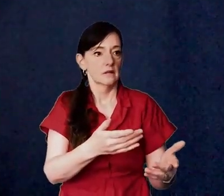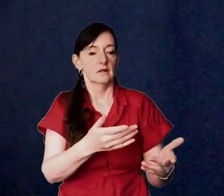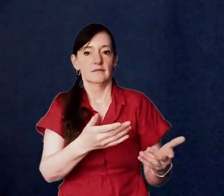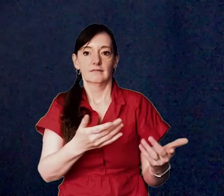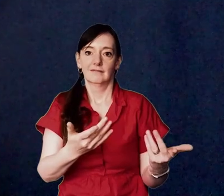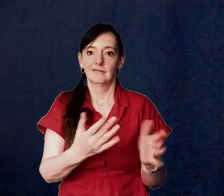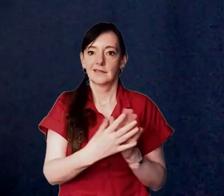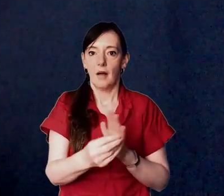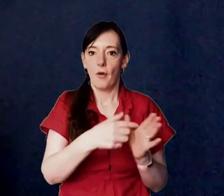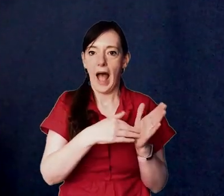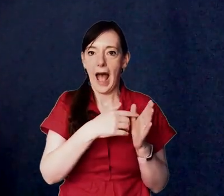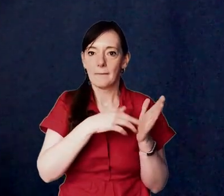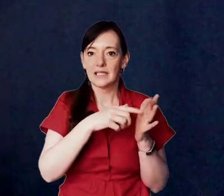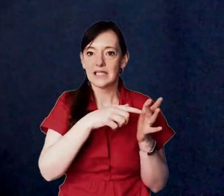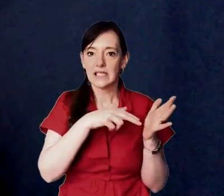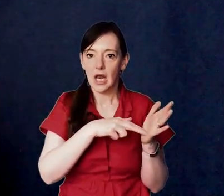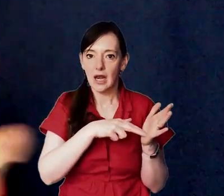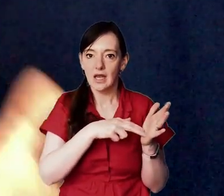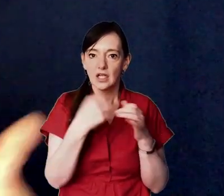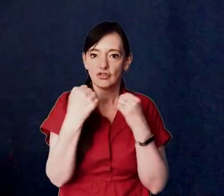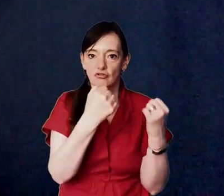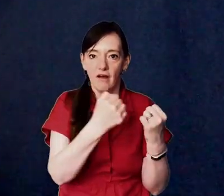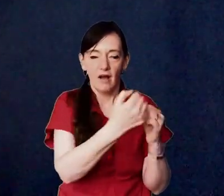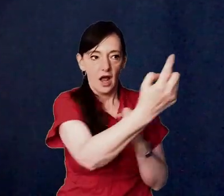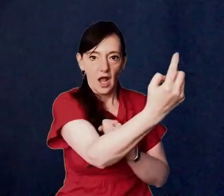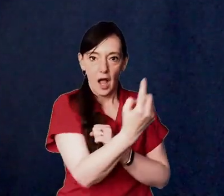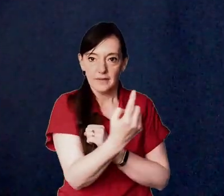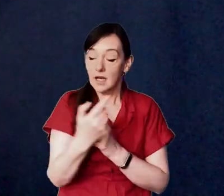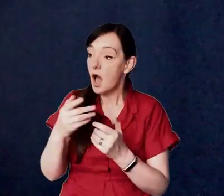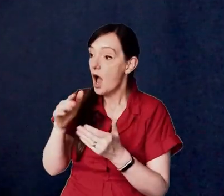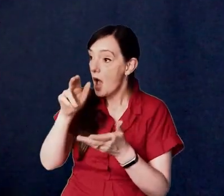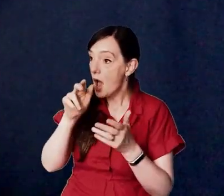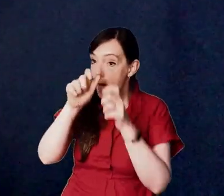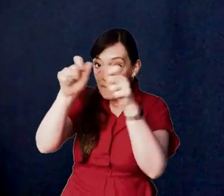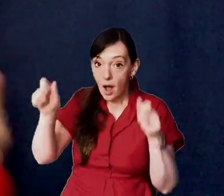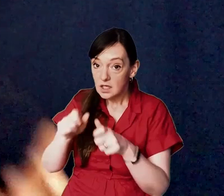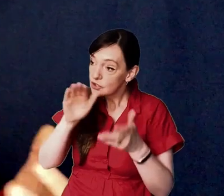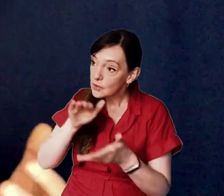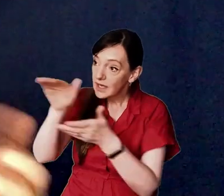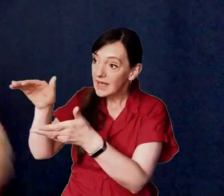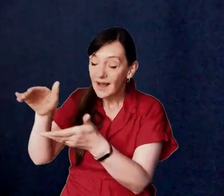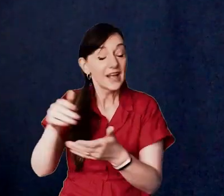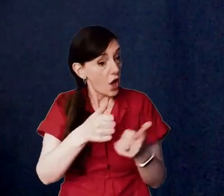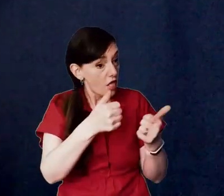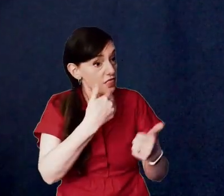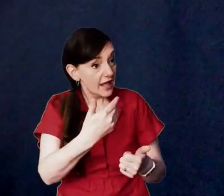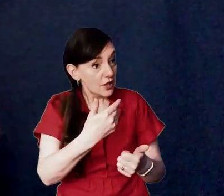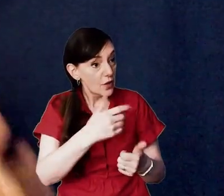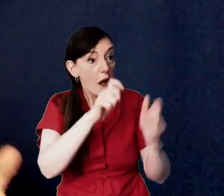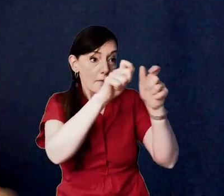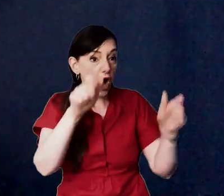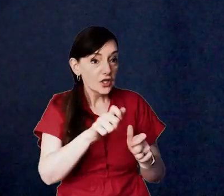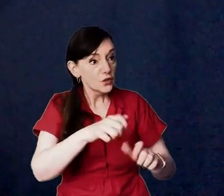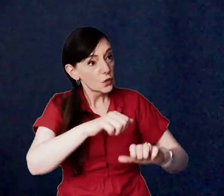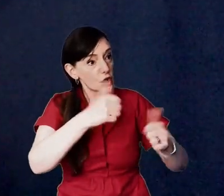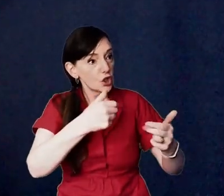banister and i reply why thank you here's a parcel of good news for you cringe factor heavy is there a better way